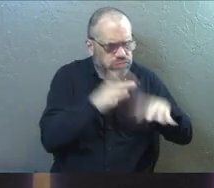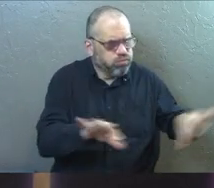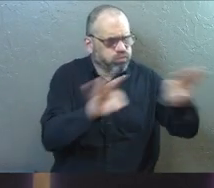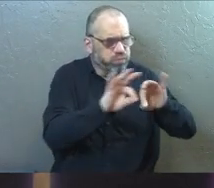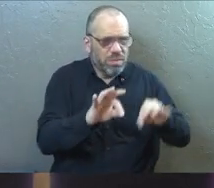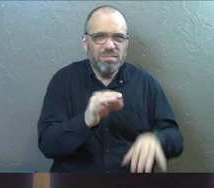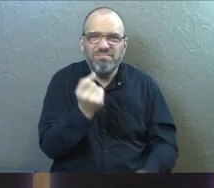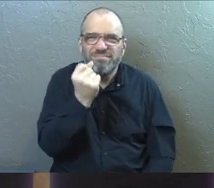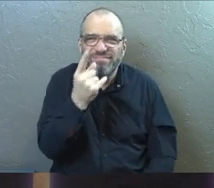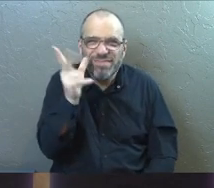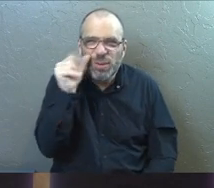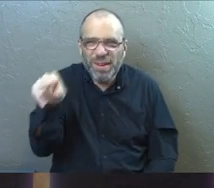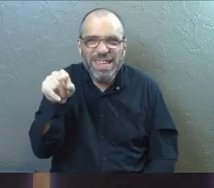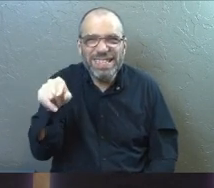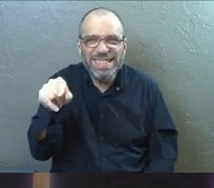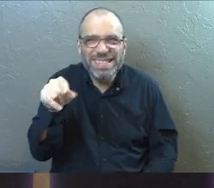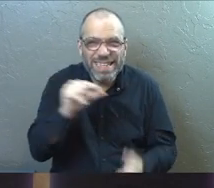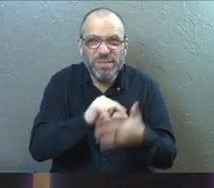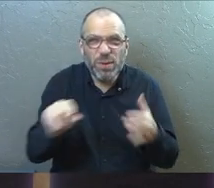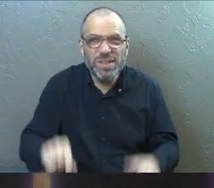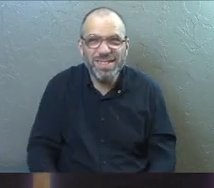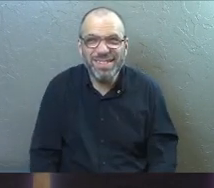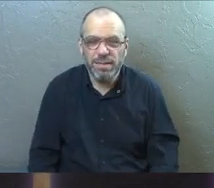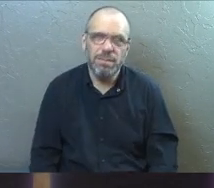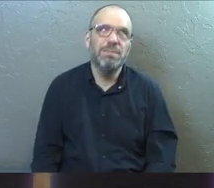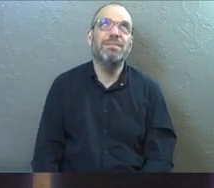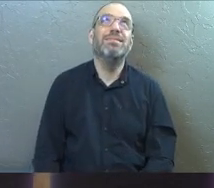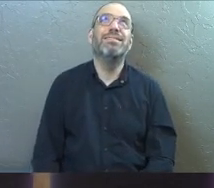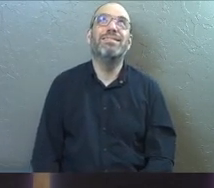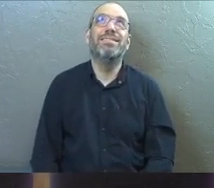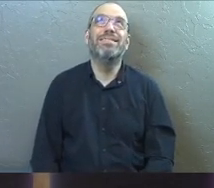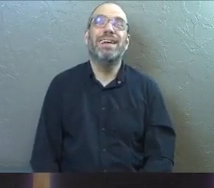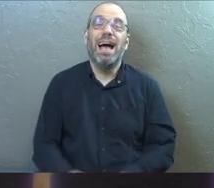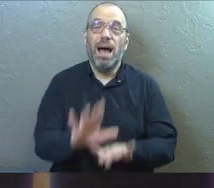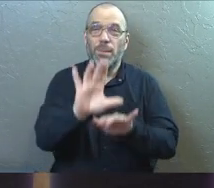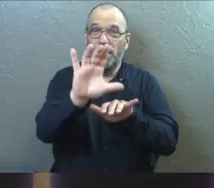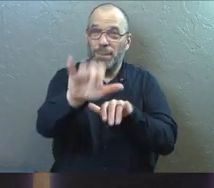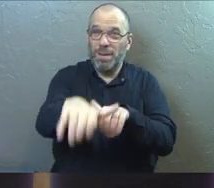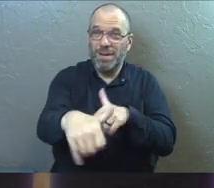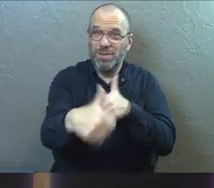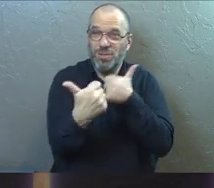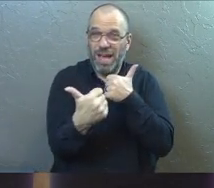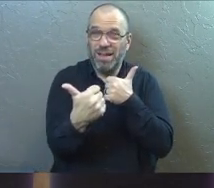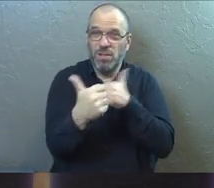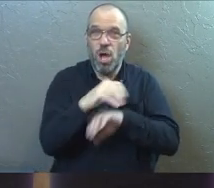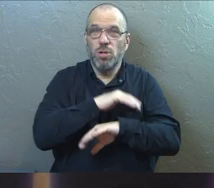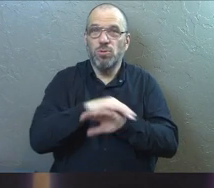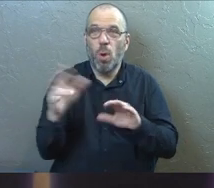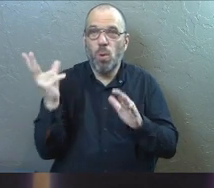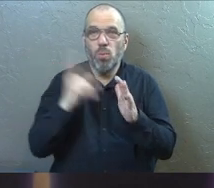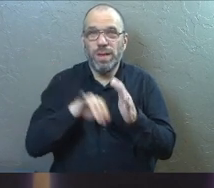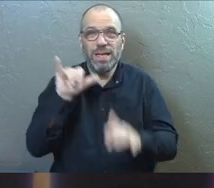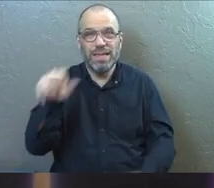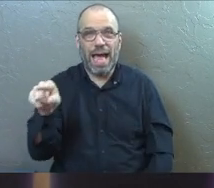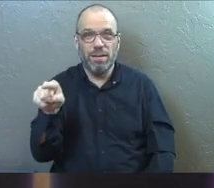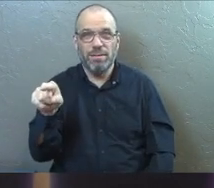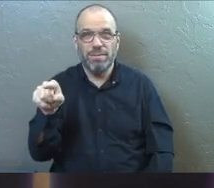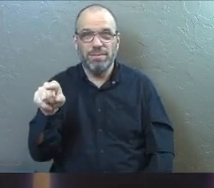things. Do you hear any of that tone? I'm going to challenge us to not read it that way.